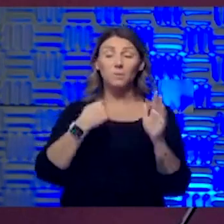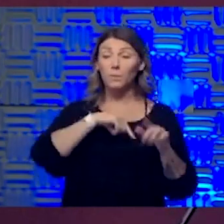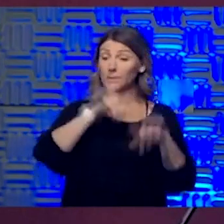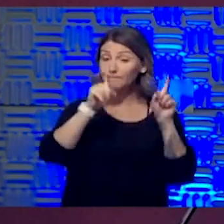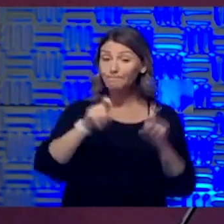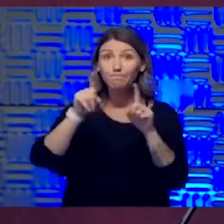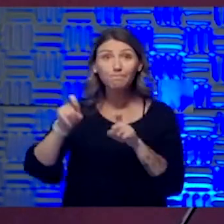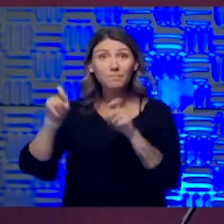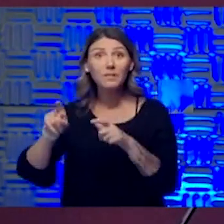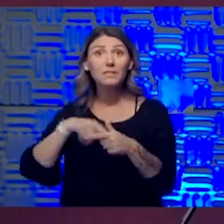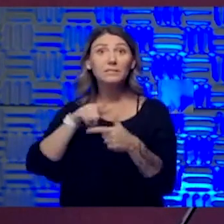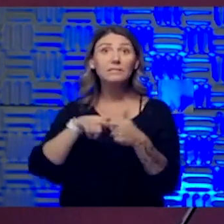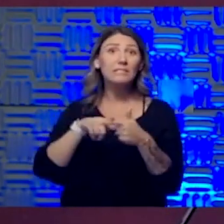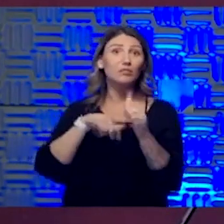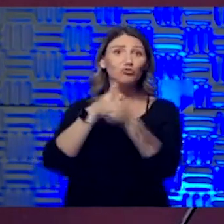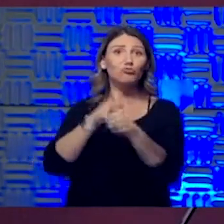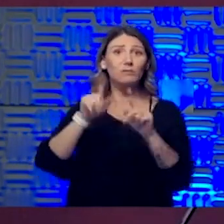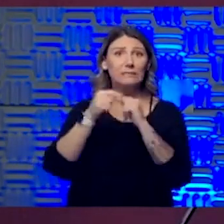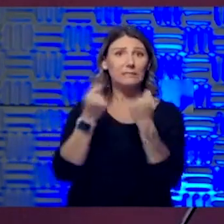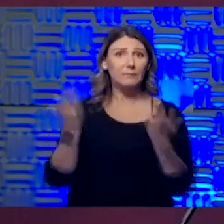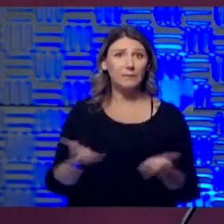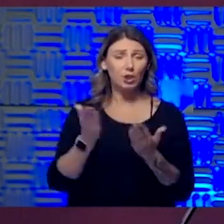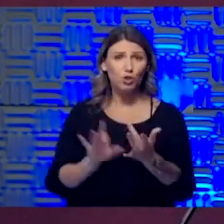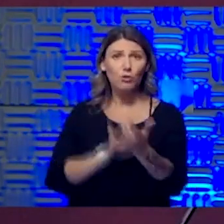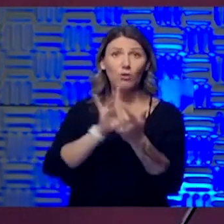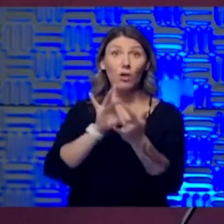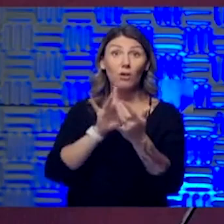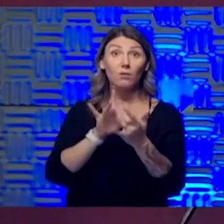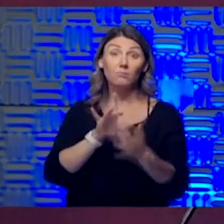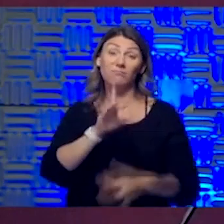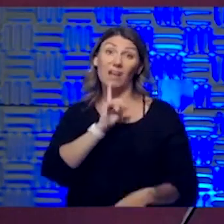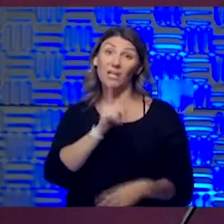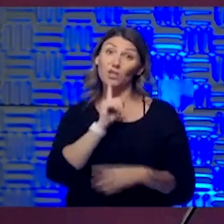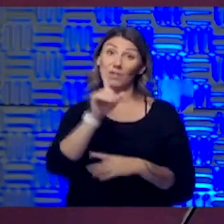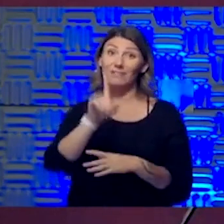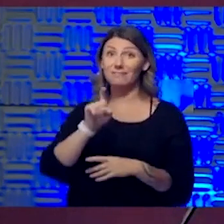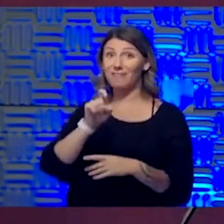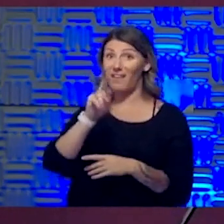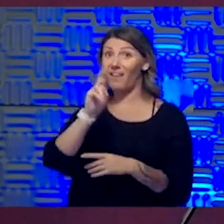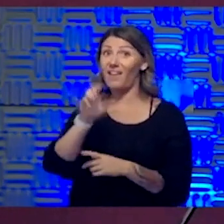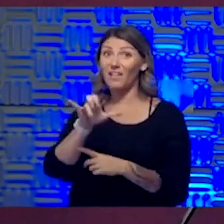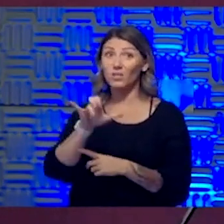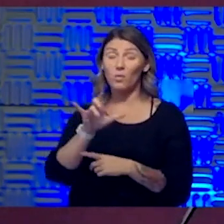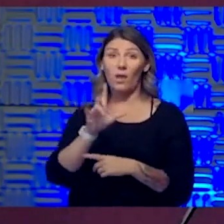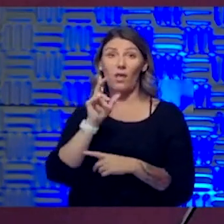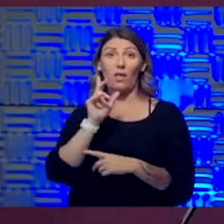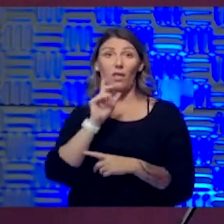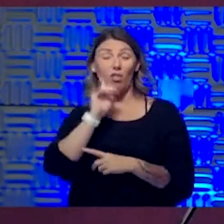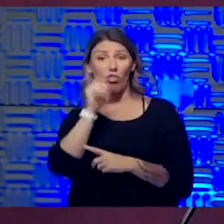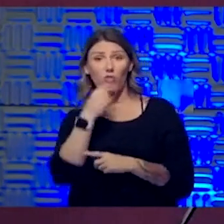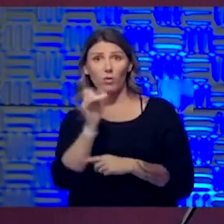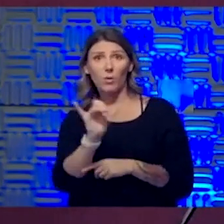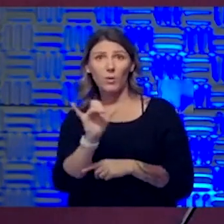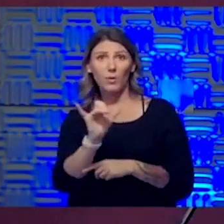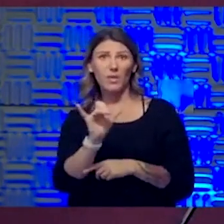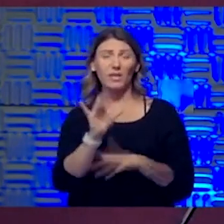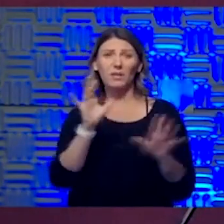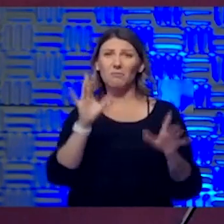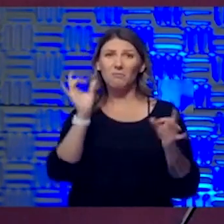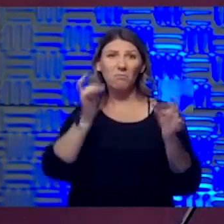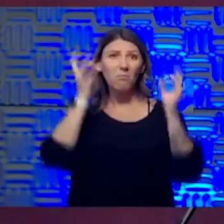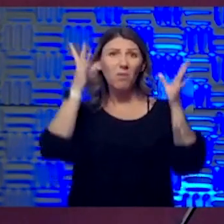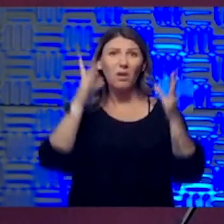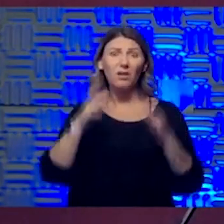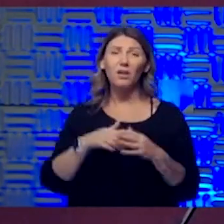surveillance team here has been doing. Um, and lo and behold, his x-ray came back looking quite as the word we use sometimes gnarly, very